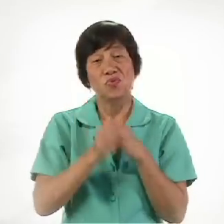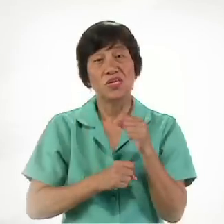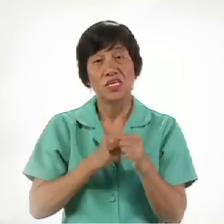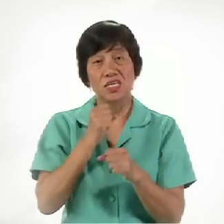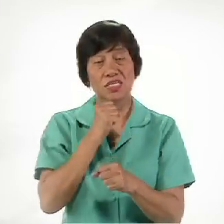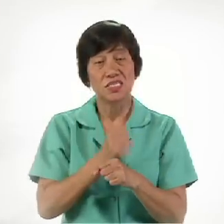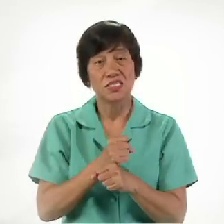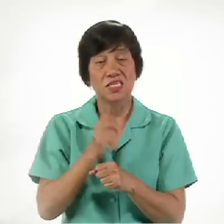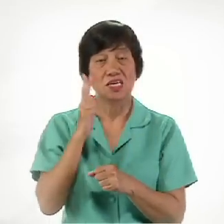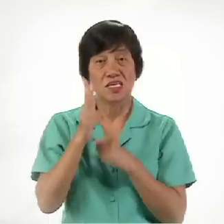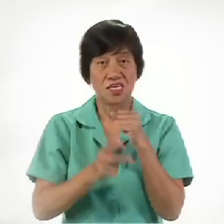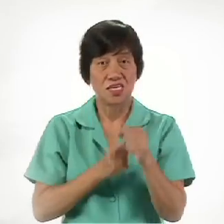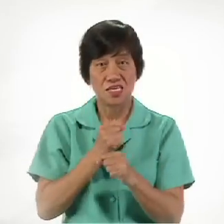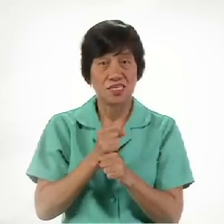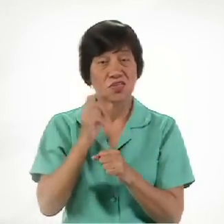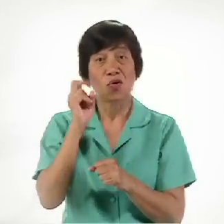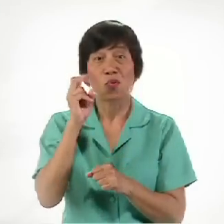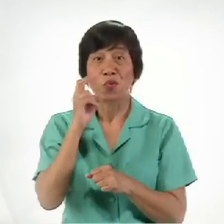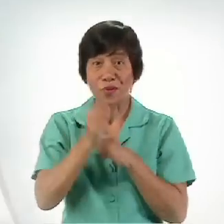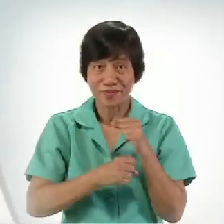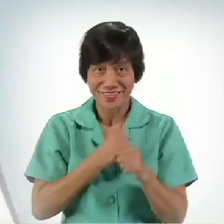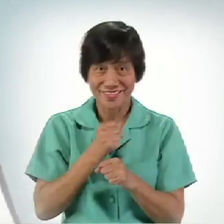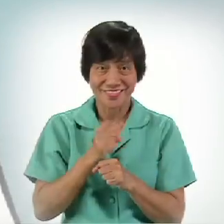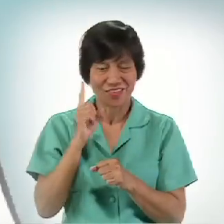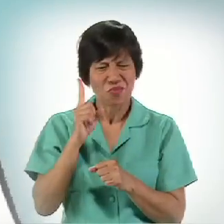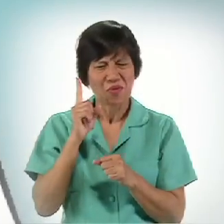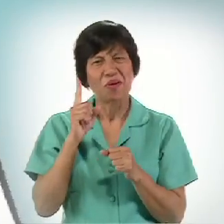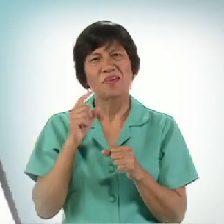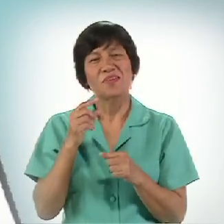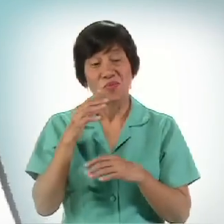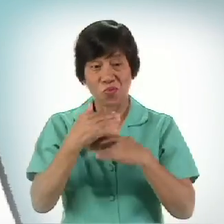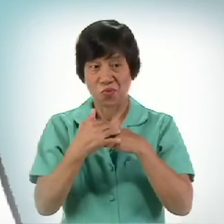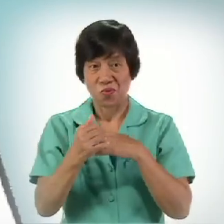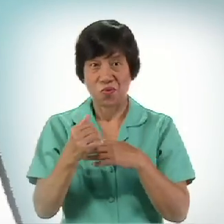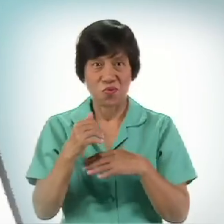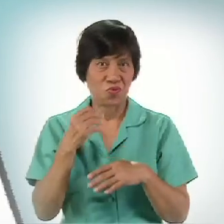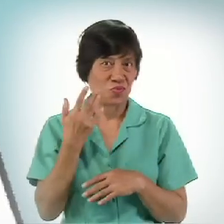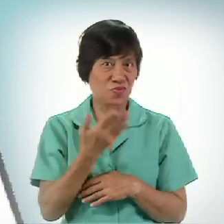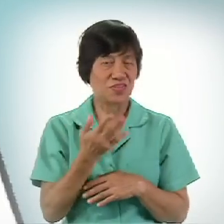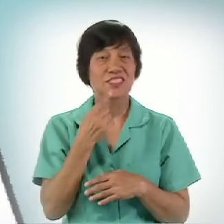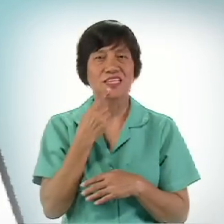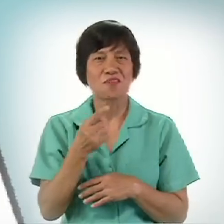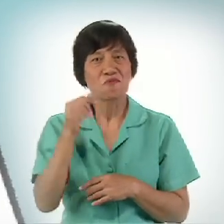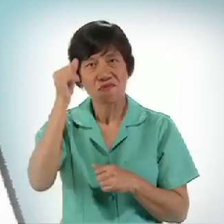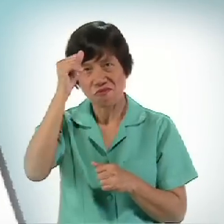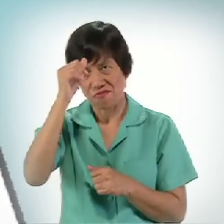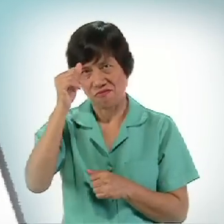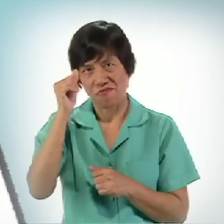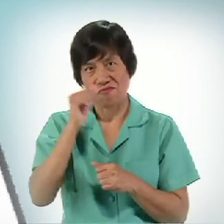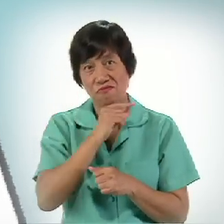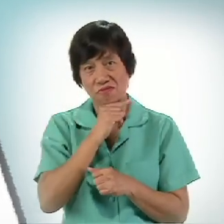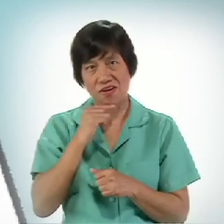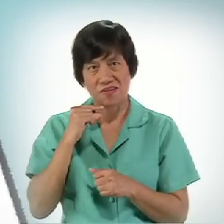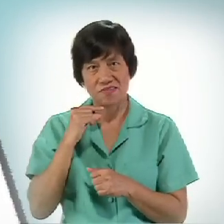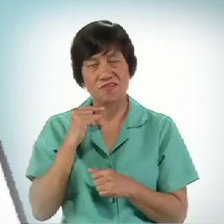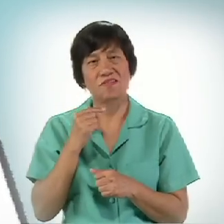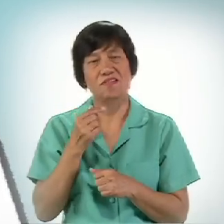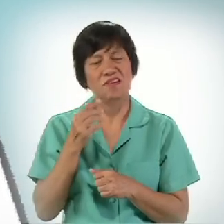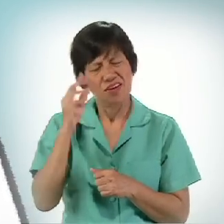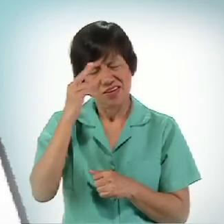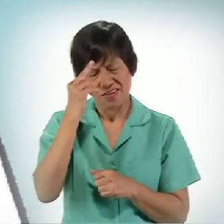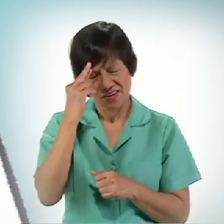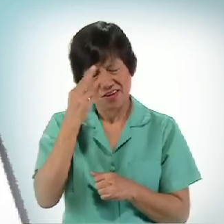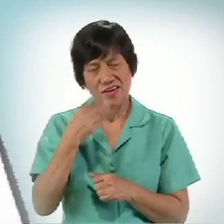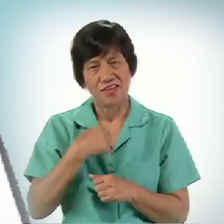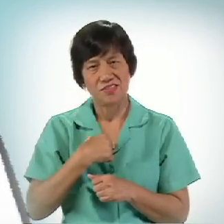Someone Would call You and Say Father I realize That Your reminder